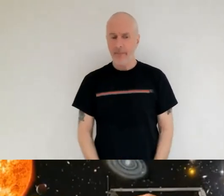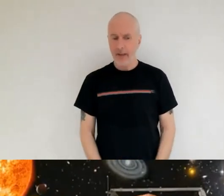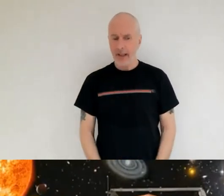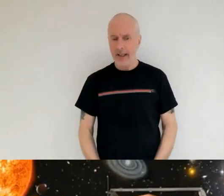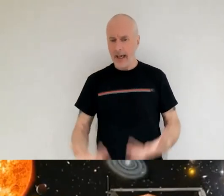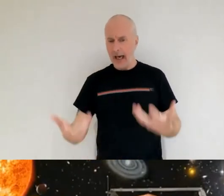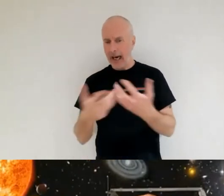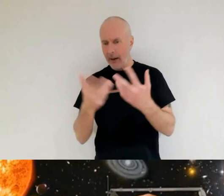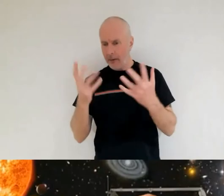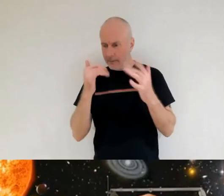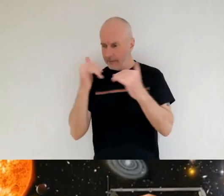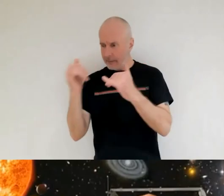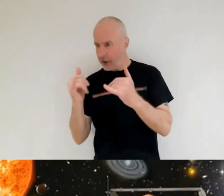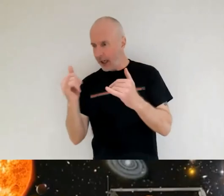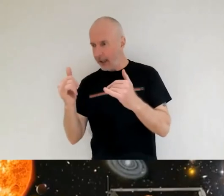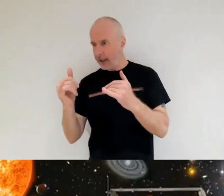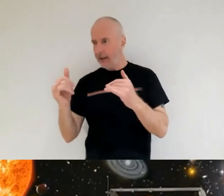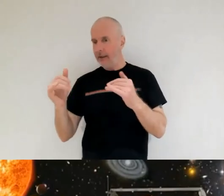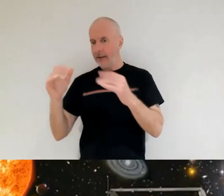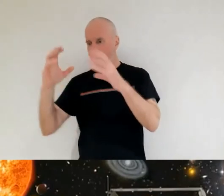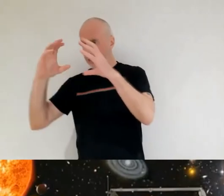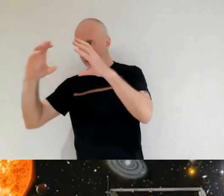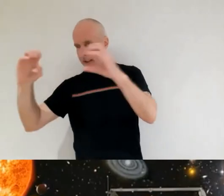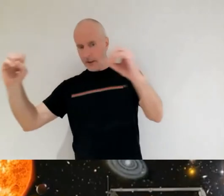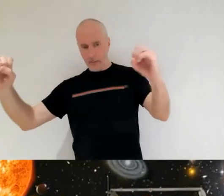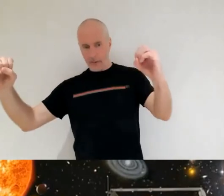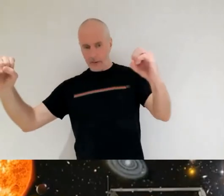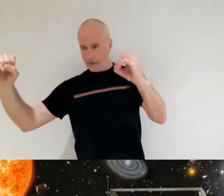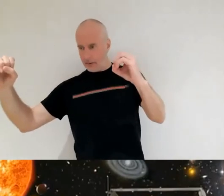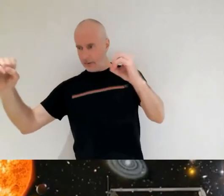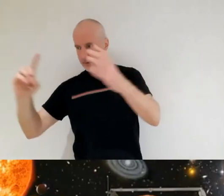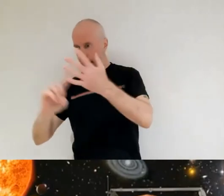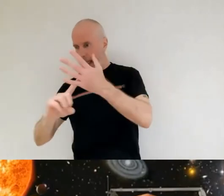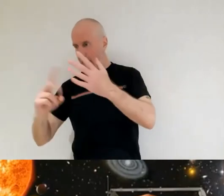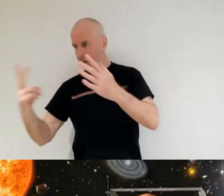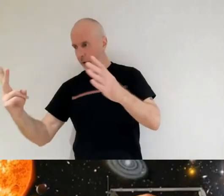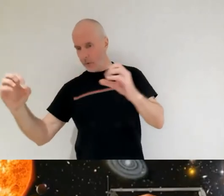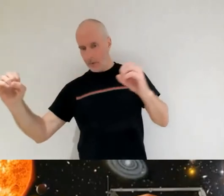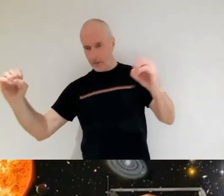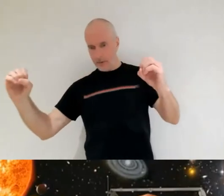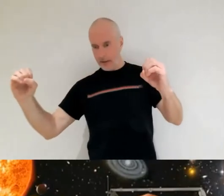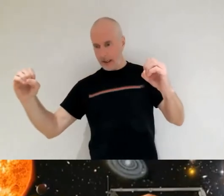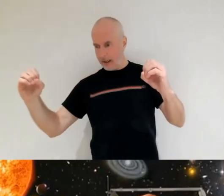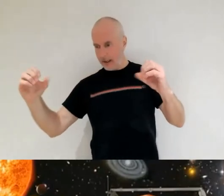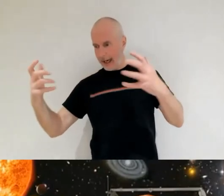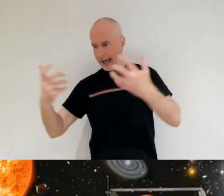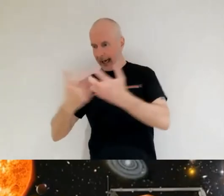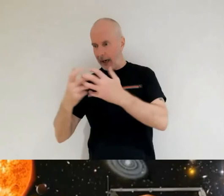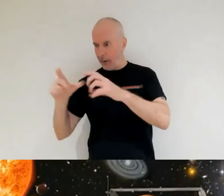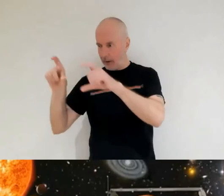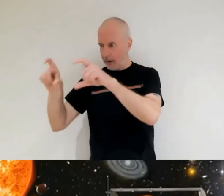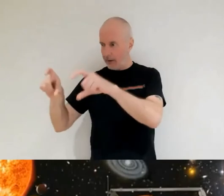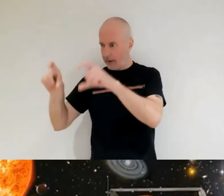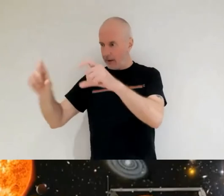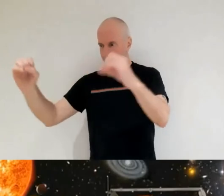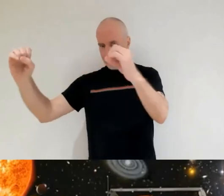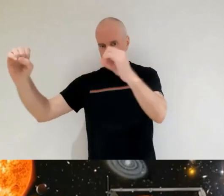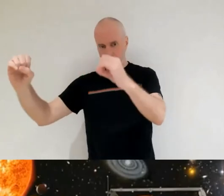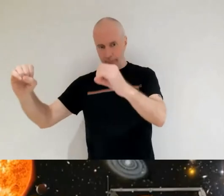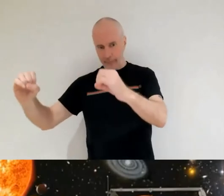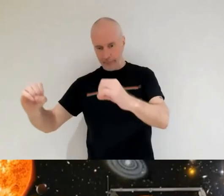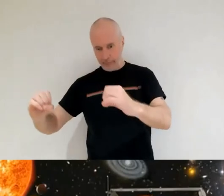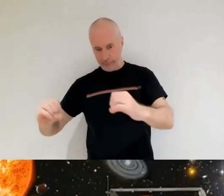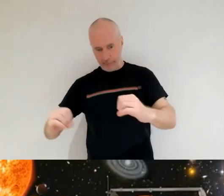remains in that correct orientation so we know it's at the l2 point but how does it physically maintain that position over the